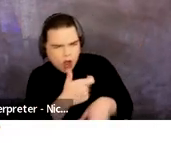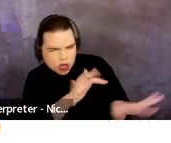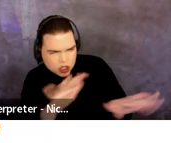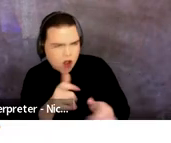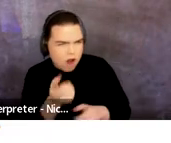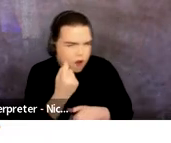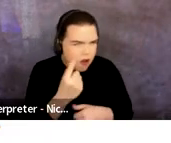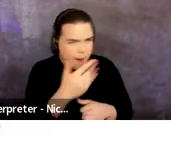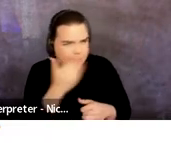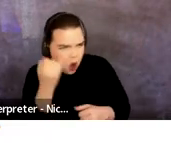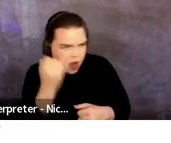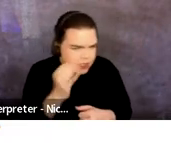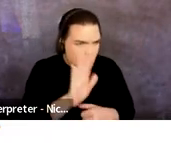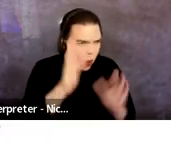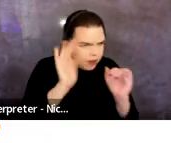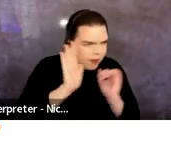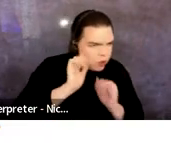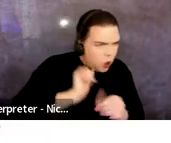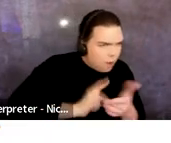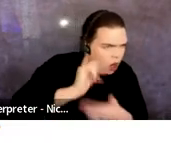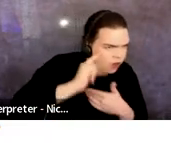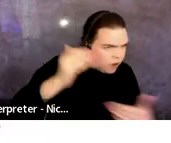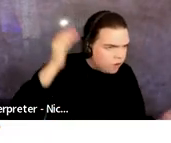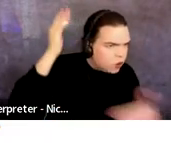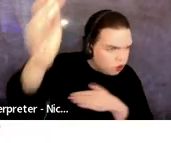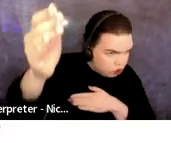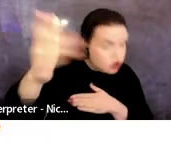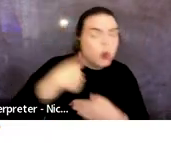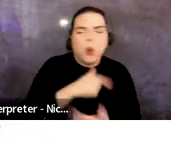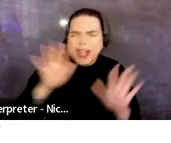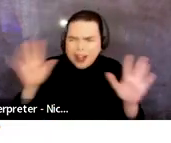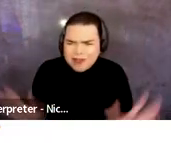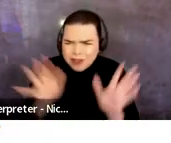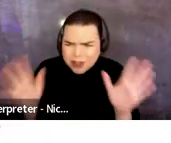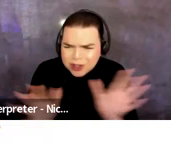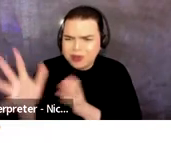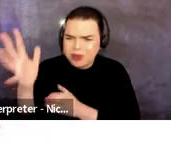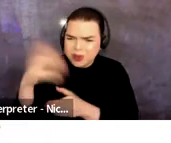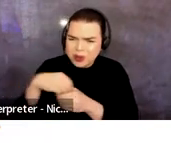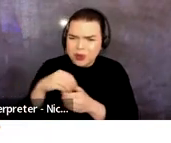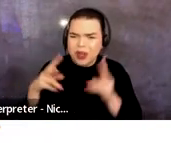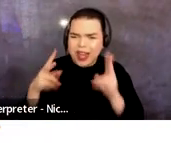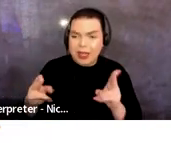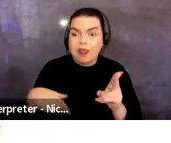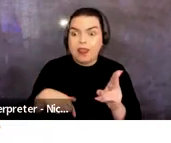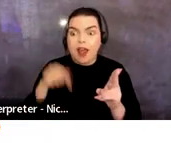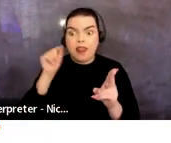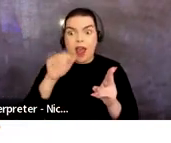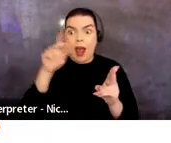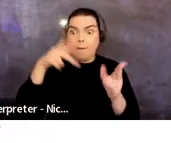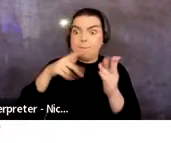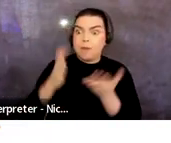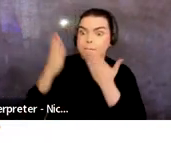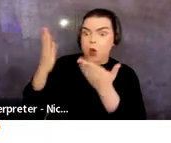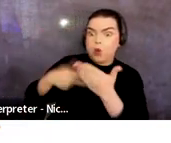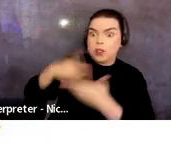of what to expect from your project and so we encourage you to include a clip that connects to the proposed project in some